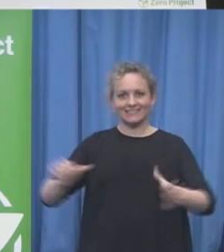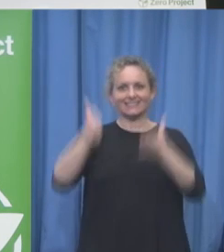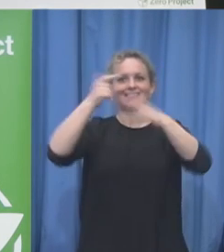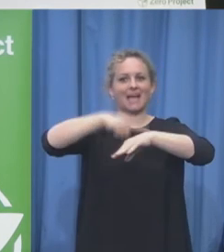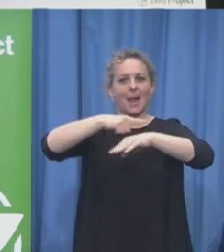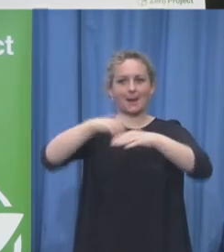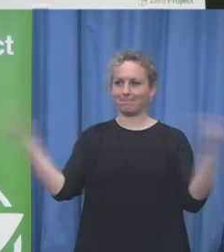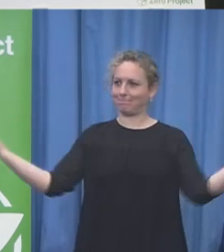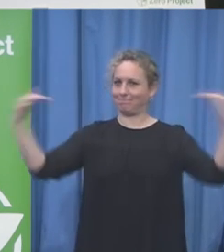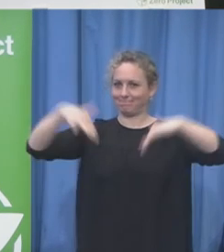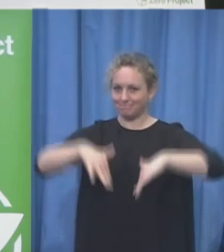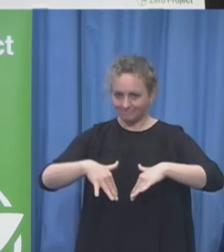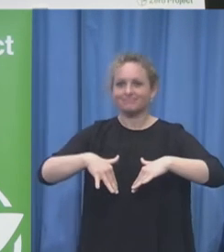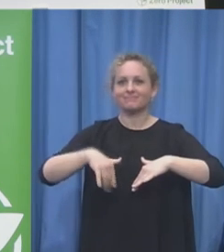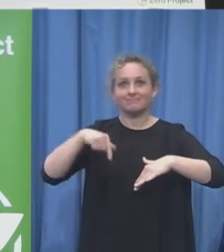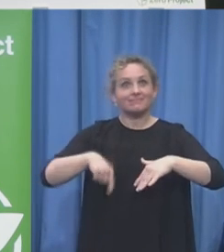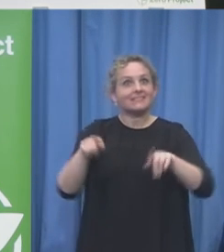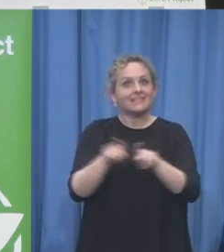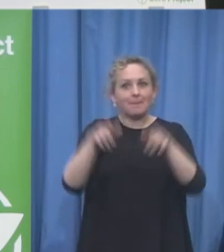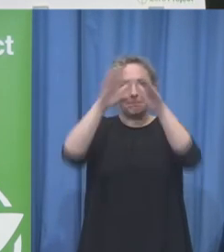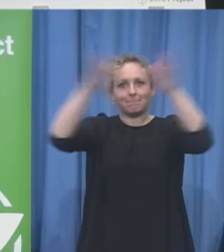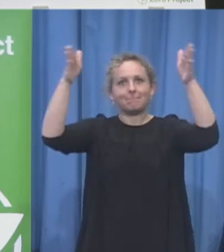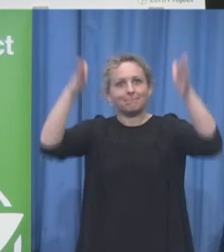the United Nations Headquarters in Vienna